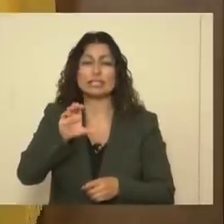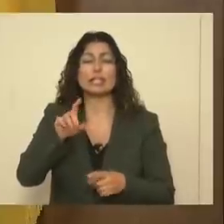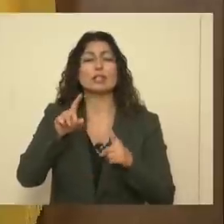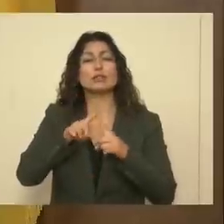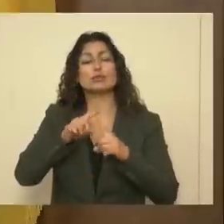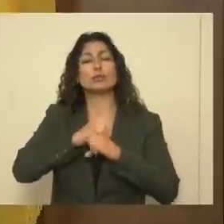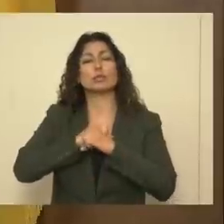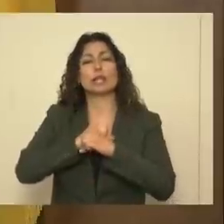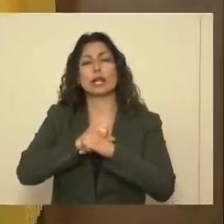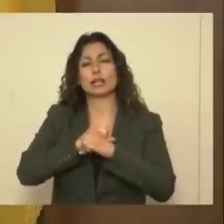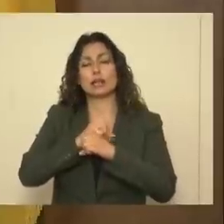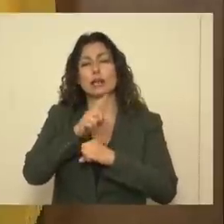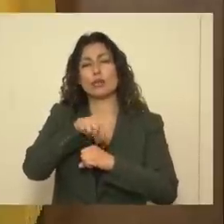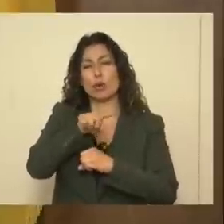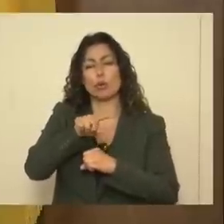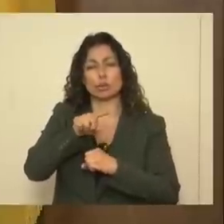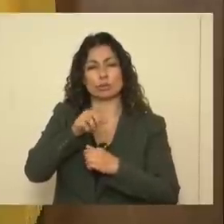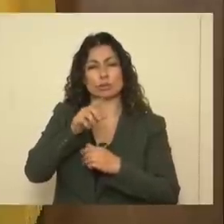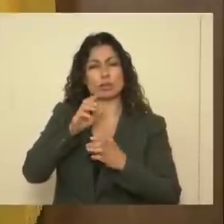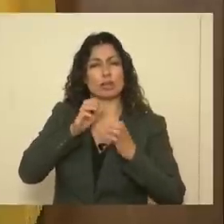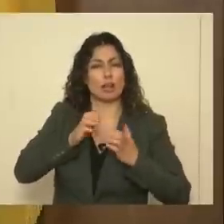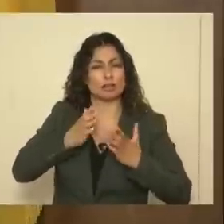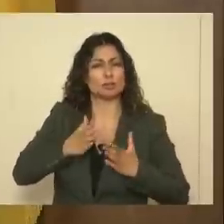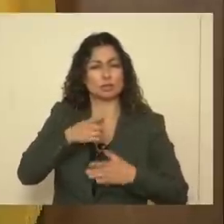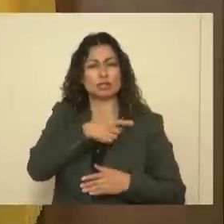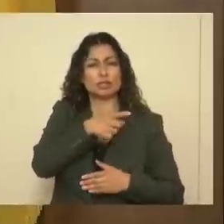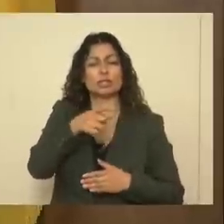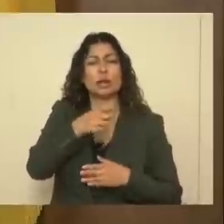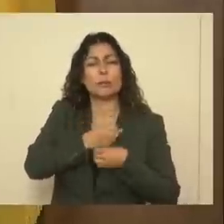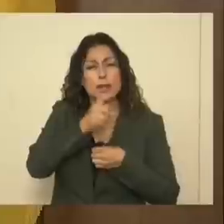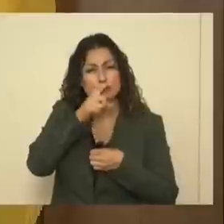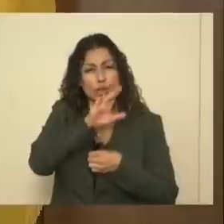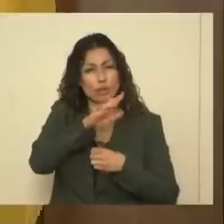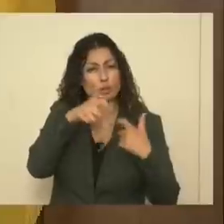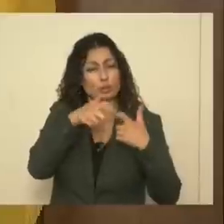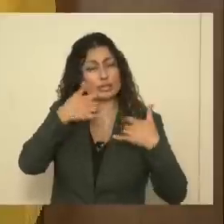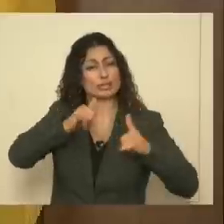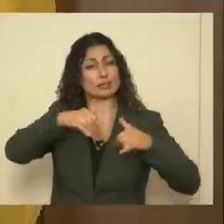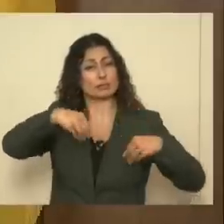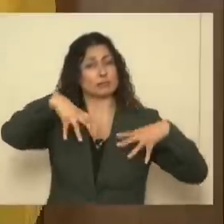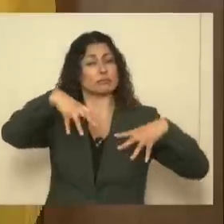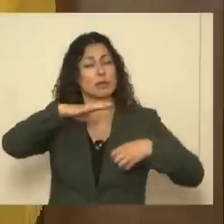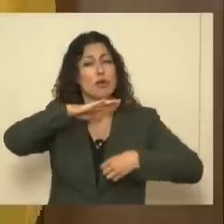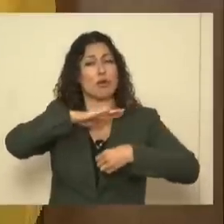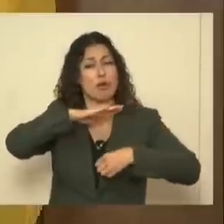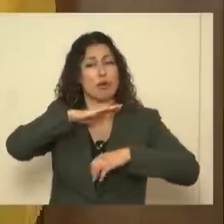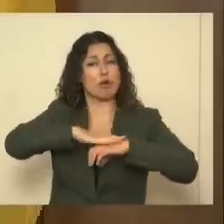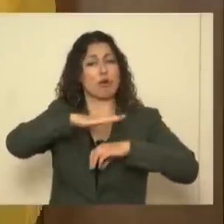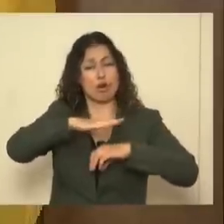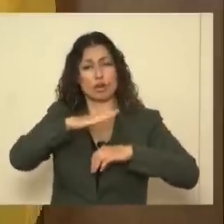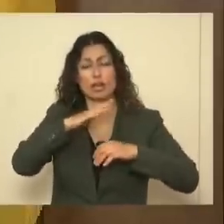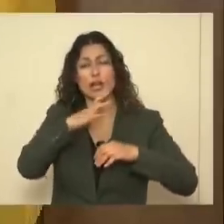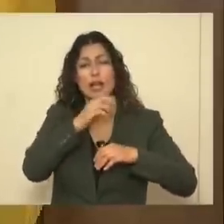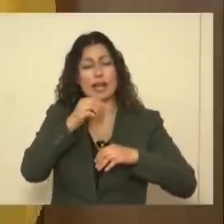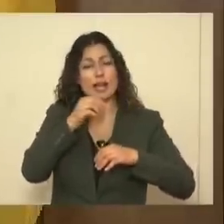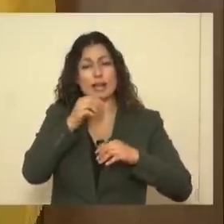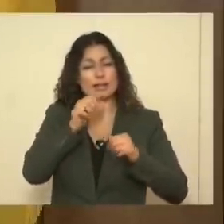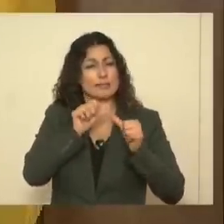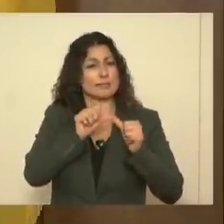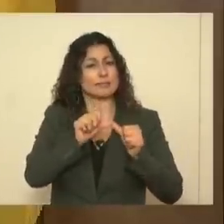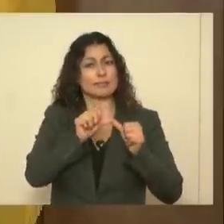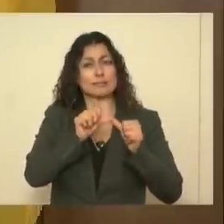rate payers and consumers and make sure that they have their utilities. And sometimes folks